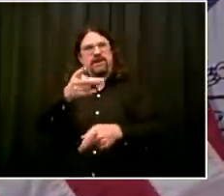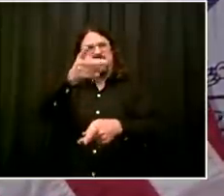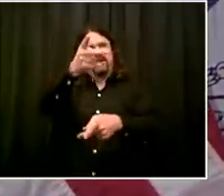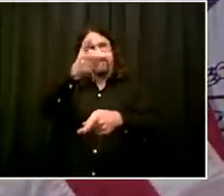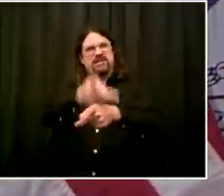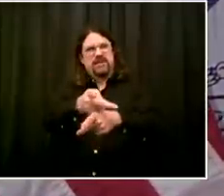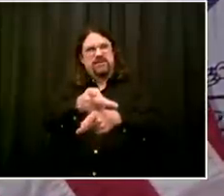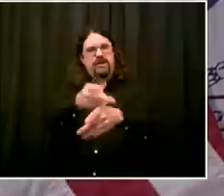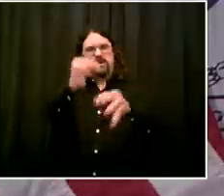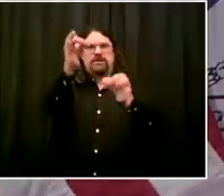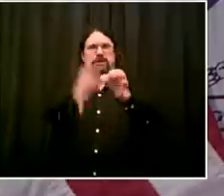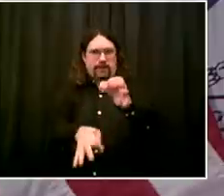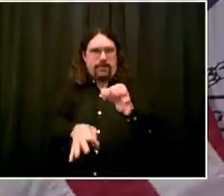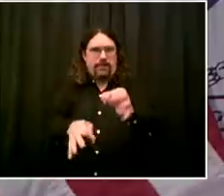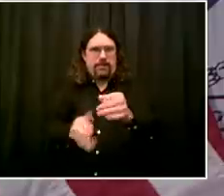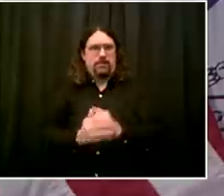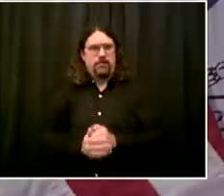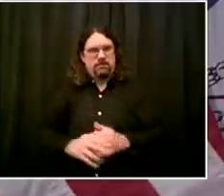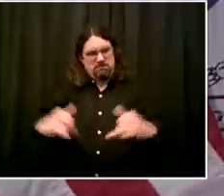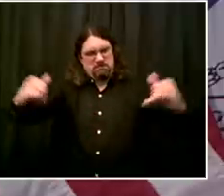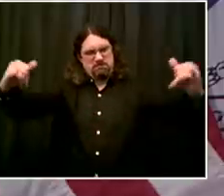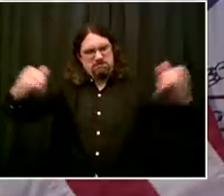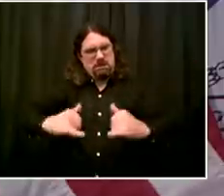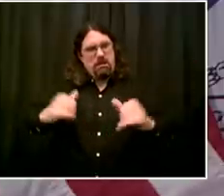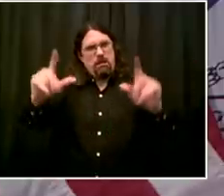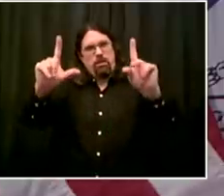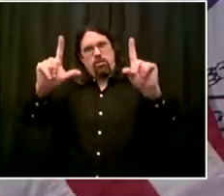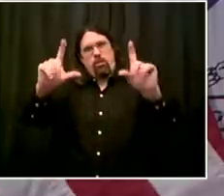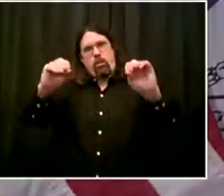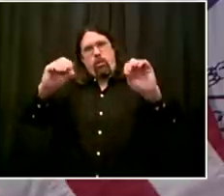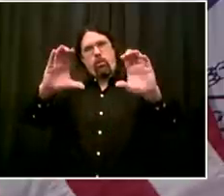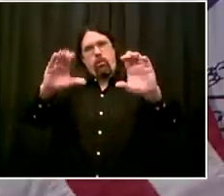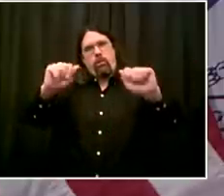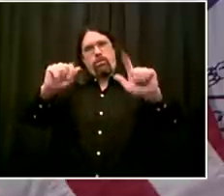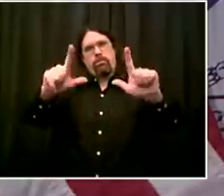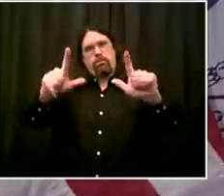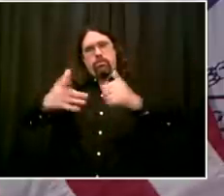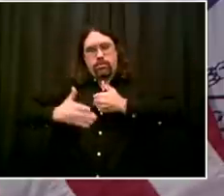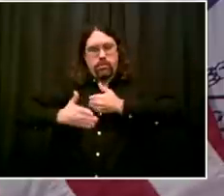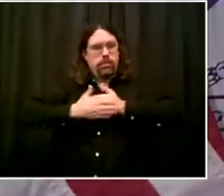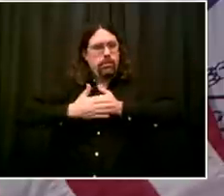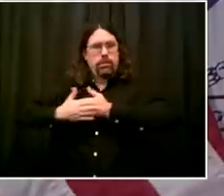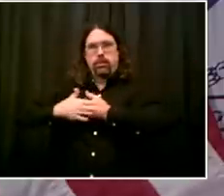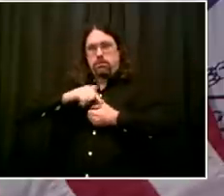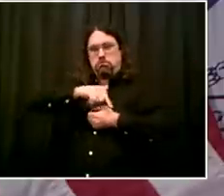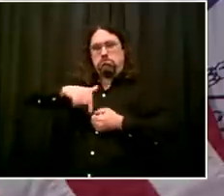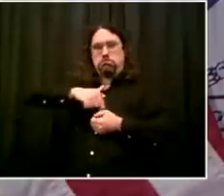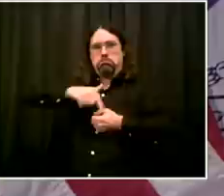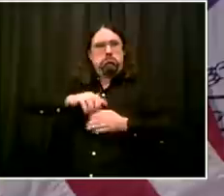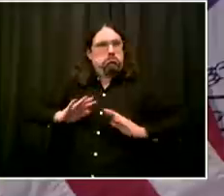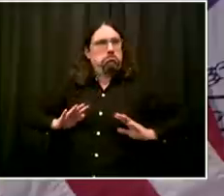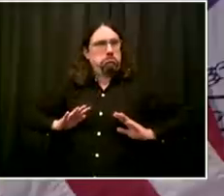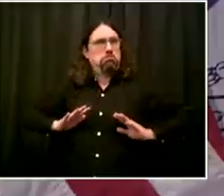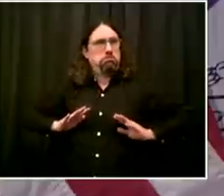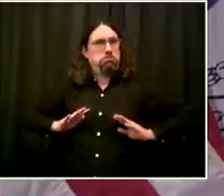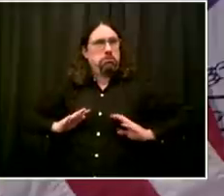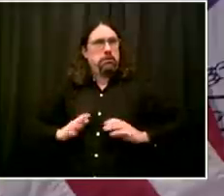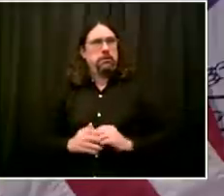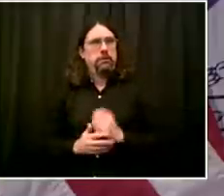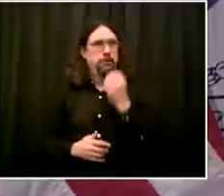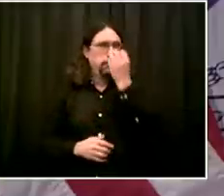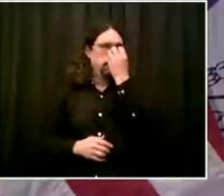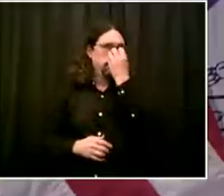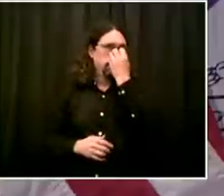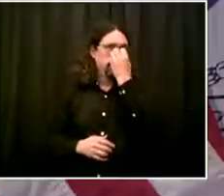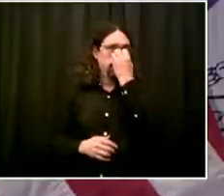what I want. What we all want is to take real steps towards getting back to normal. And if we get